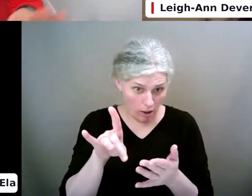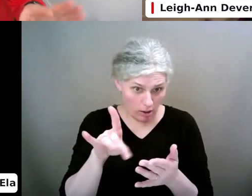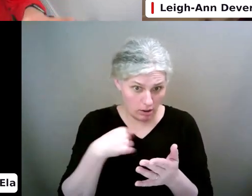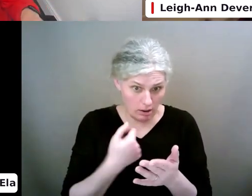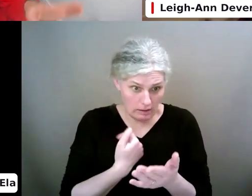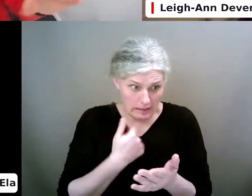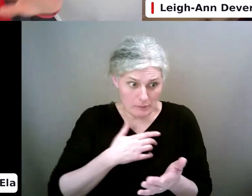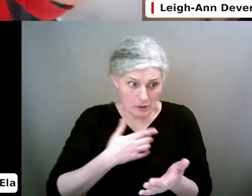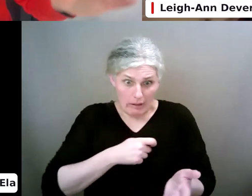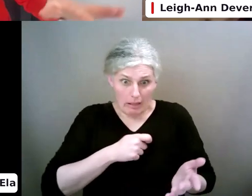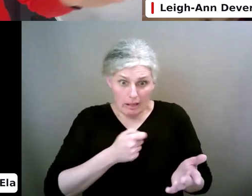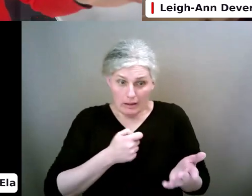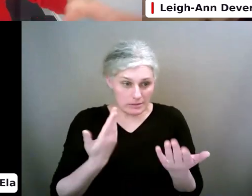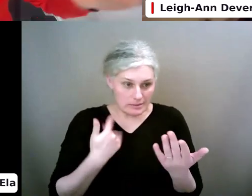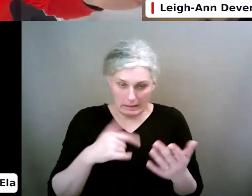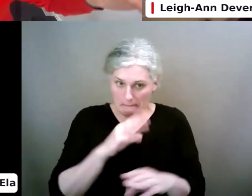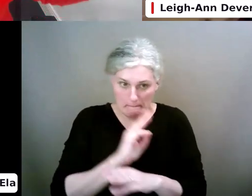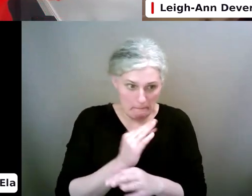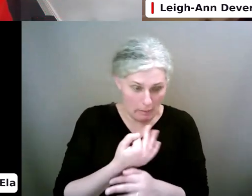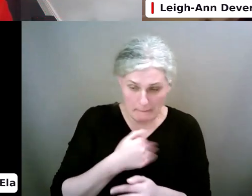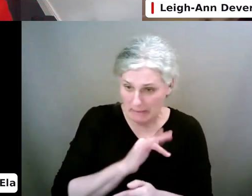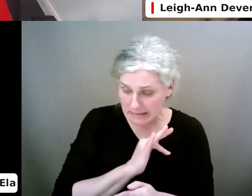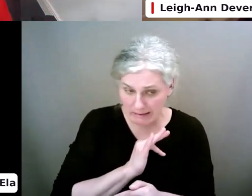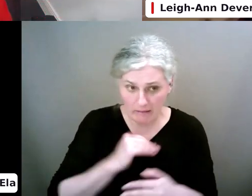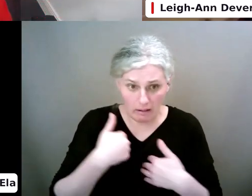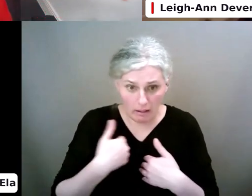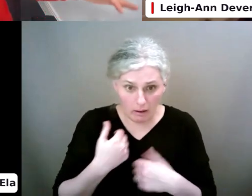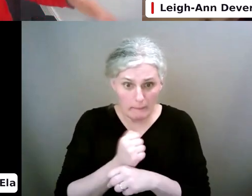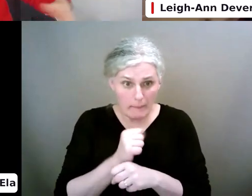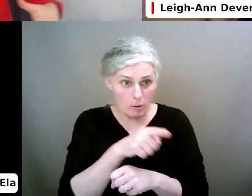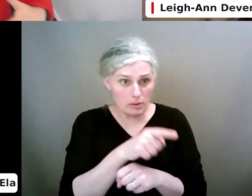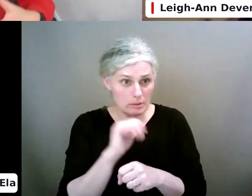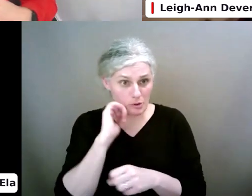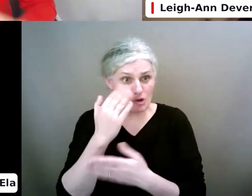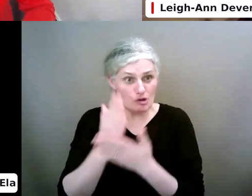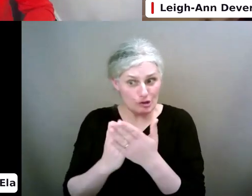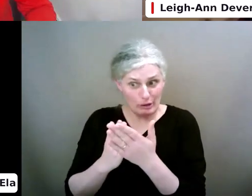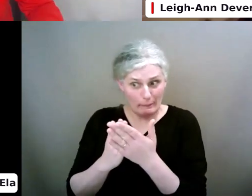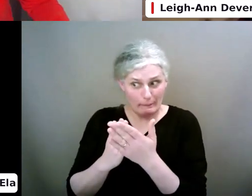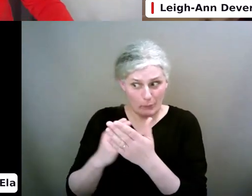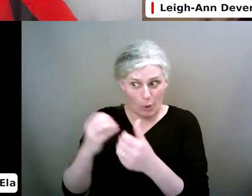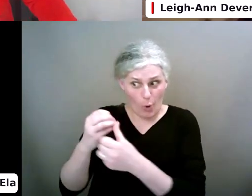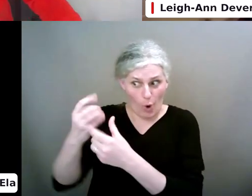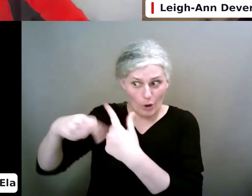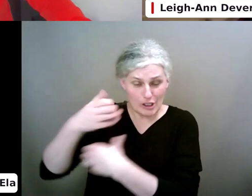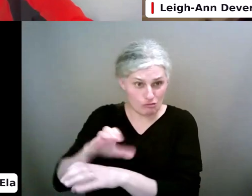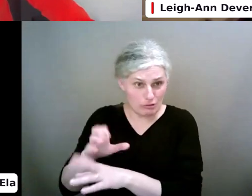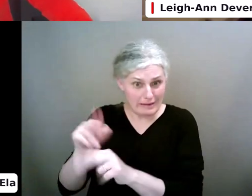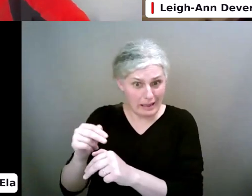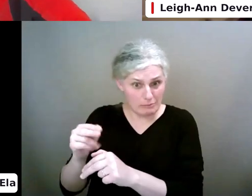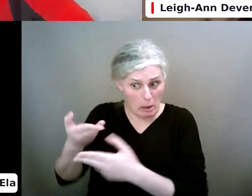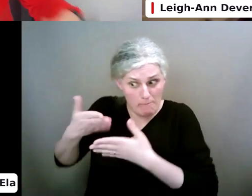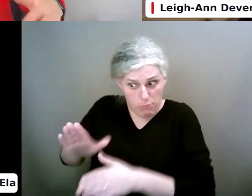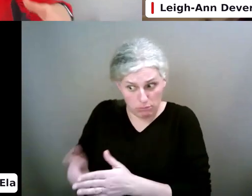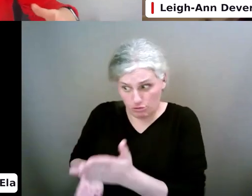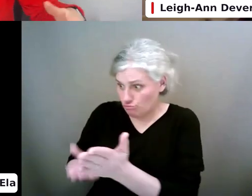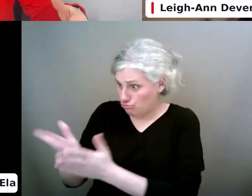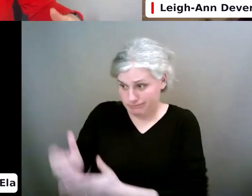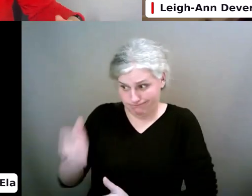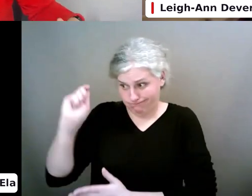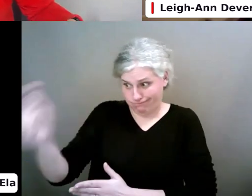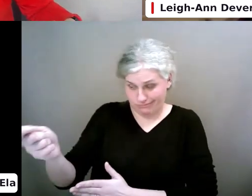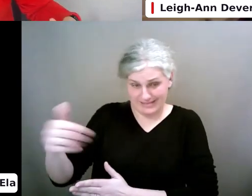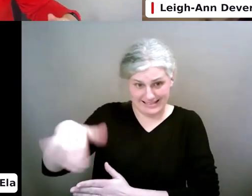Whatever about you. I know your kids feel like they should have had it since the day they were born. But like as parents, we're like, oh, I've given them this. So